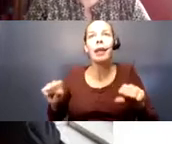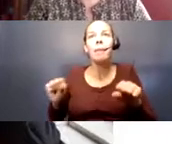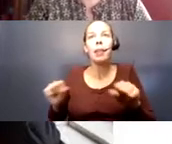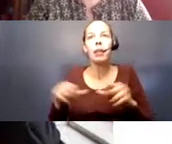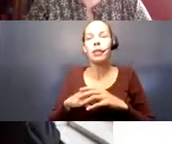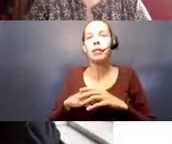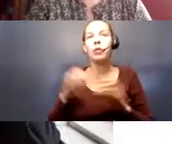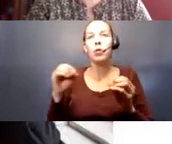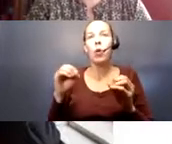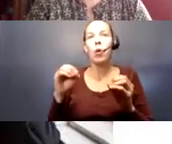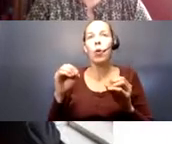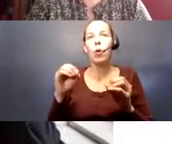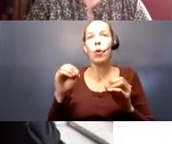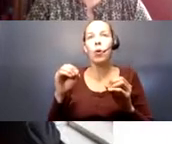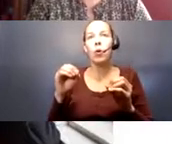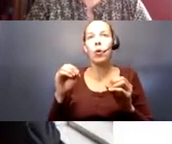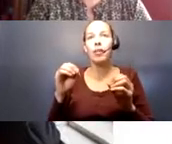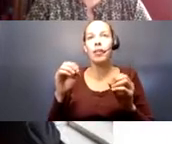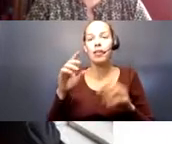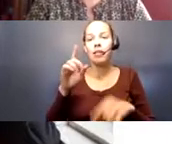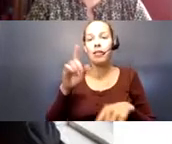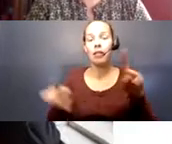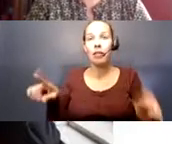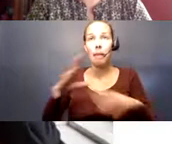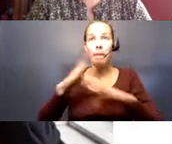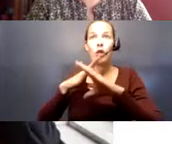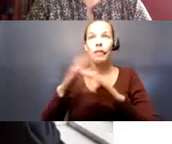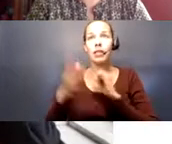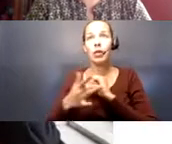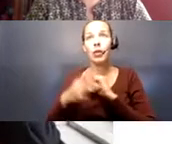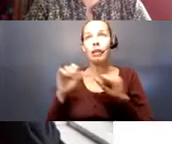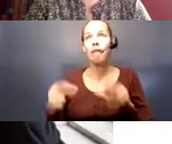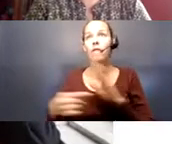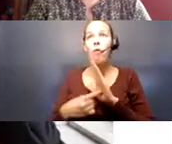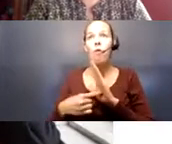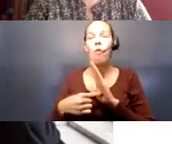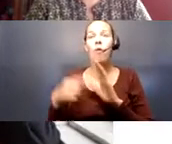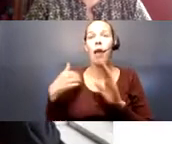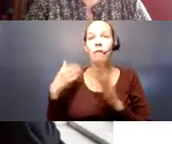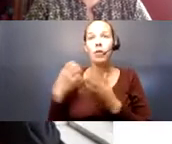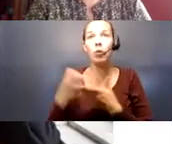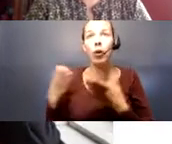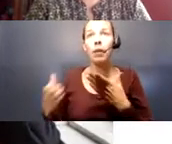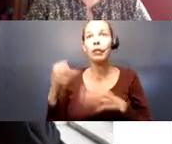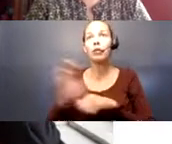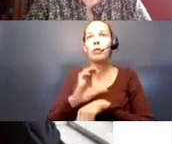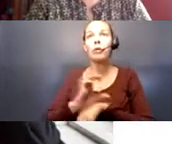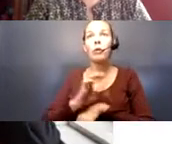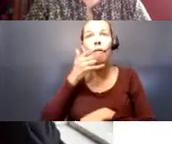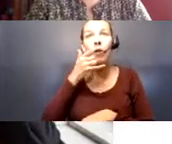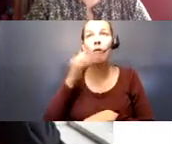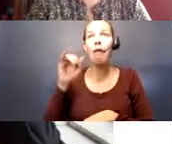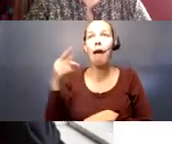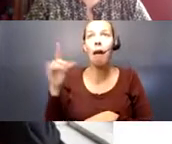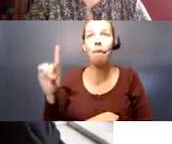So, we look at the barriers to technology. So, whether they can afford it. Whether if they have the equipment. So, a computer or a phone or an iPad.